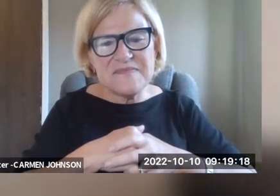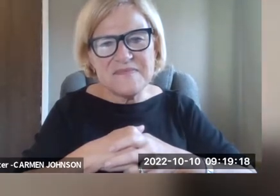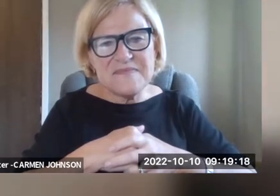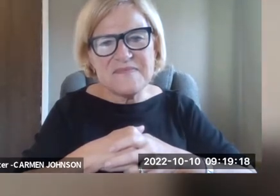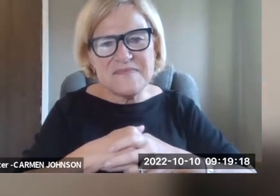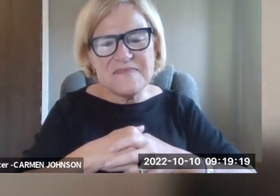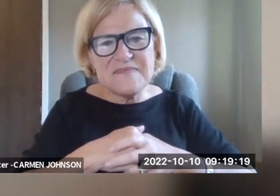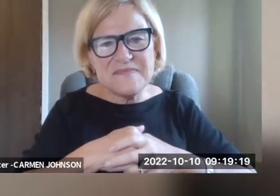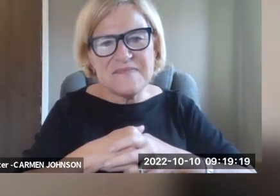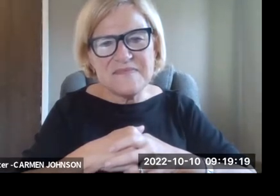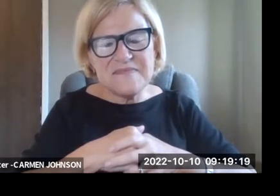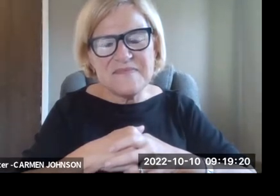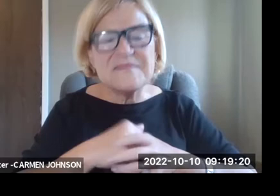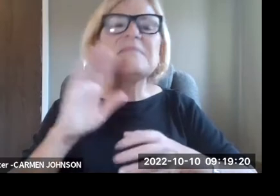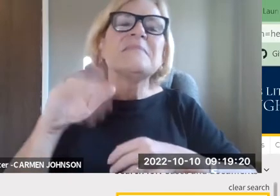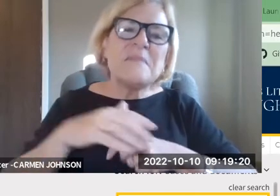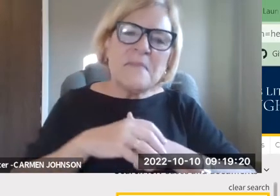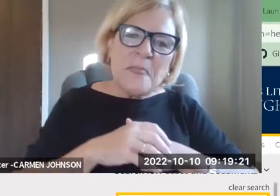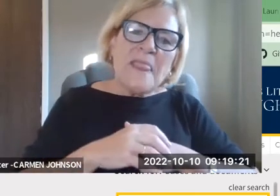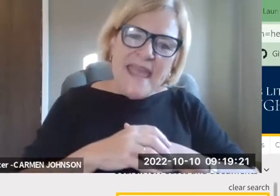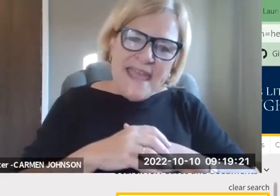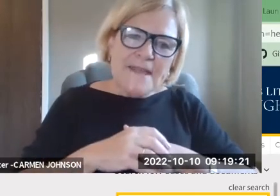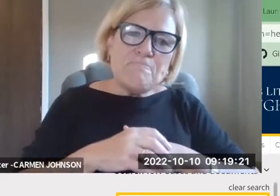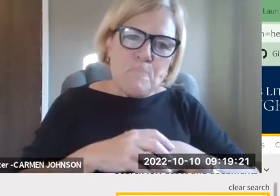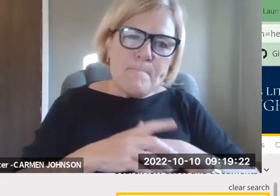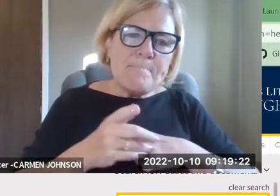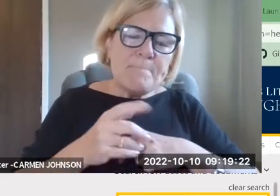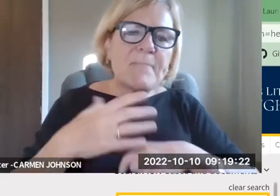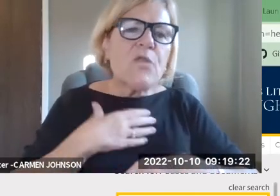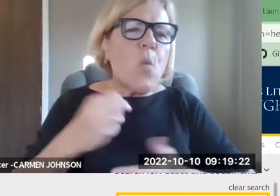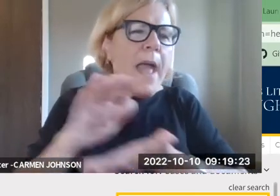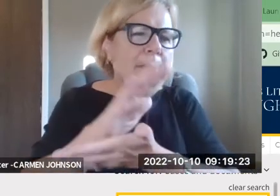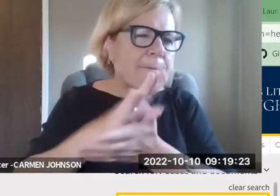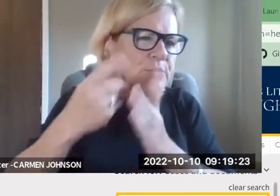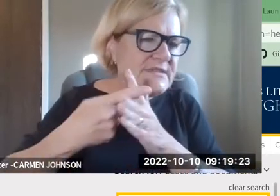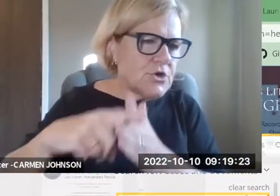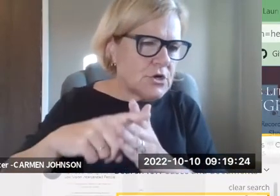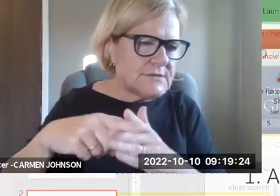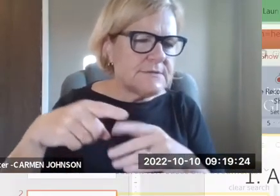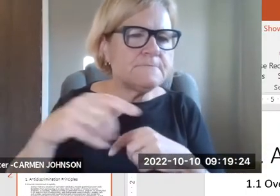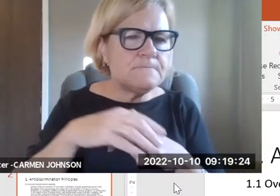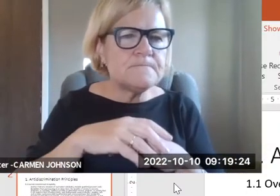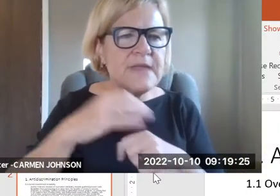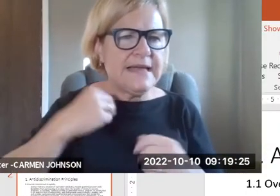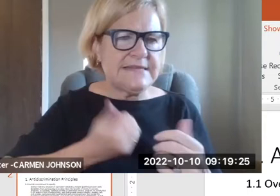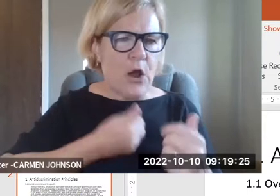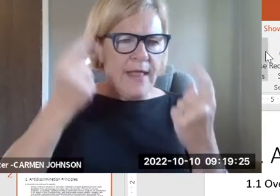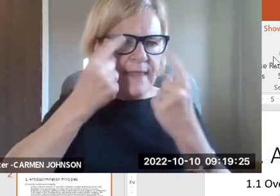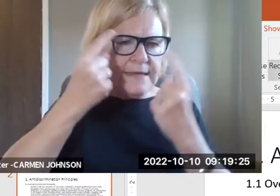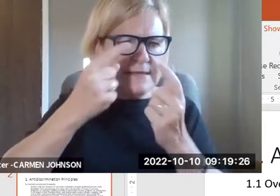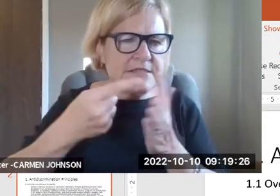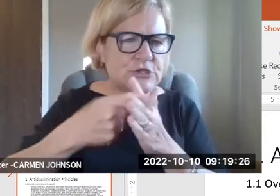uh, whoops. Sorry. Here. So